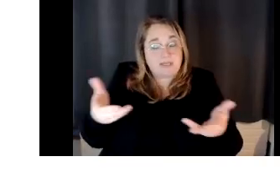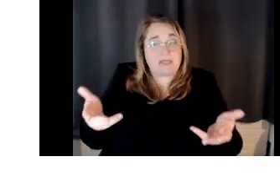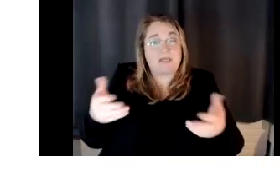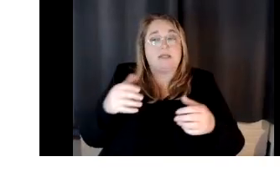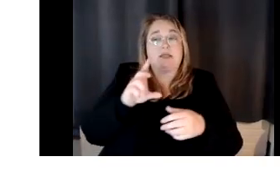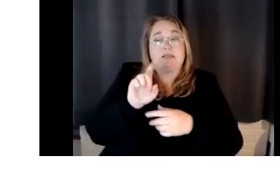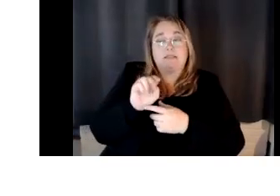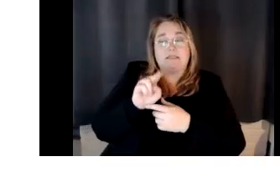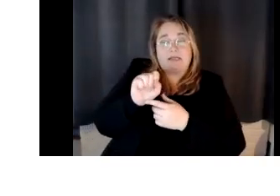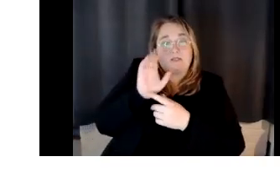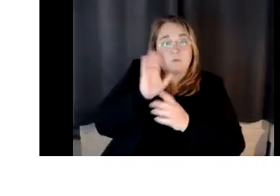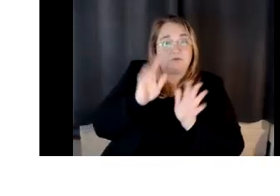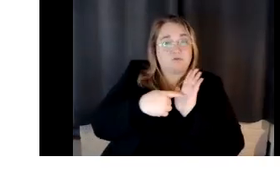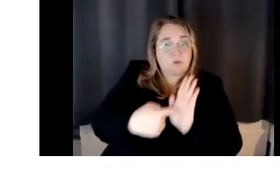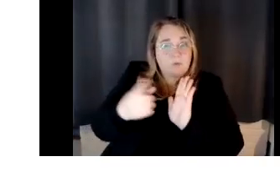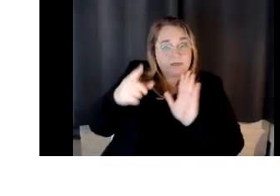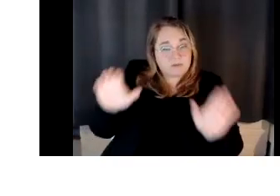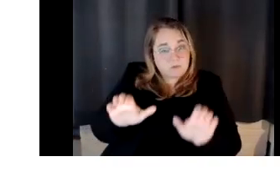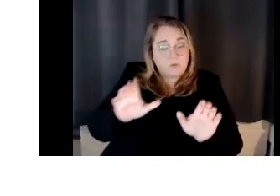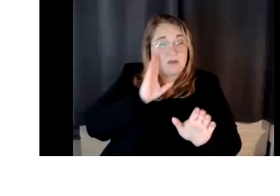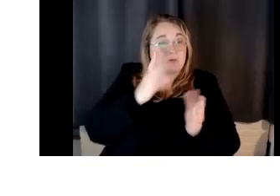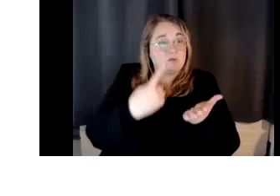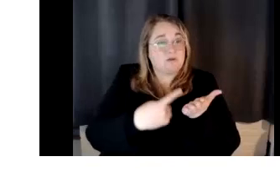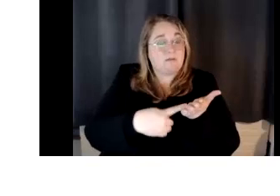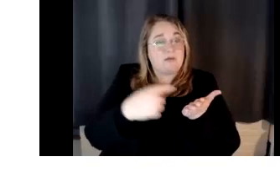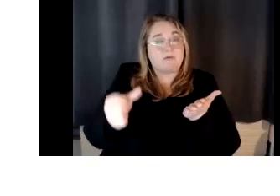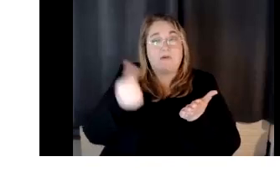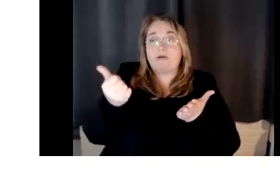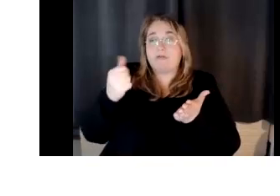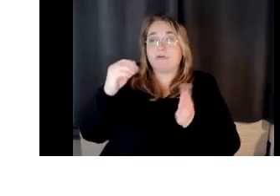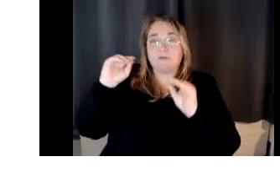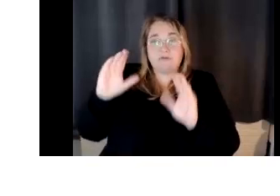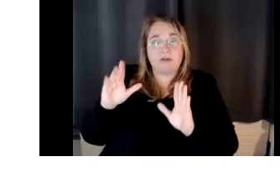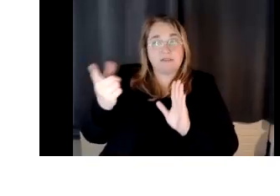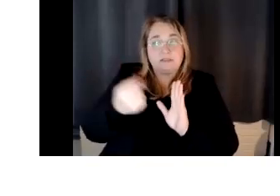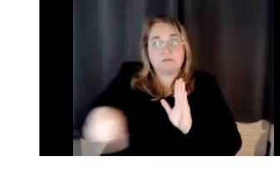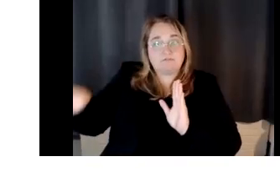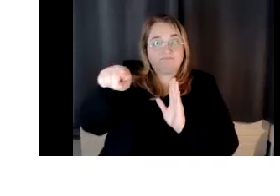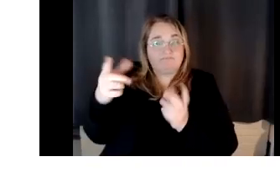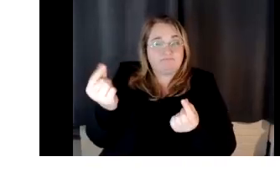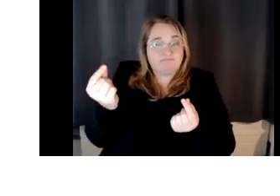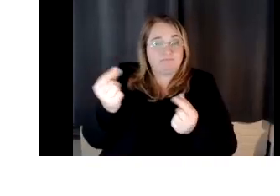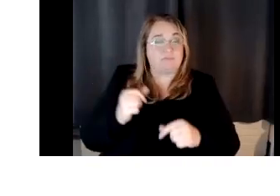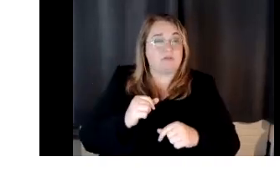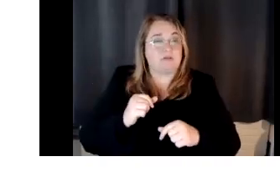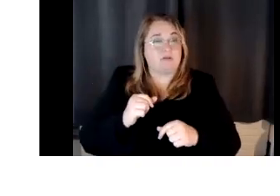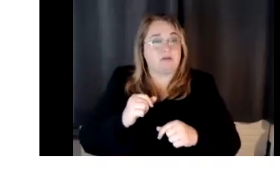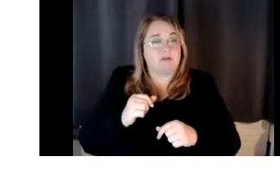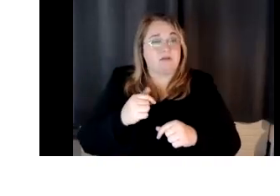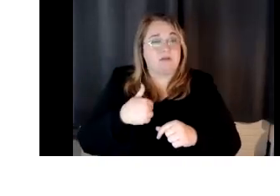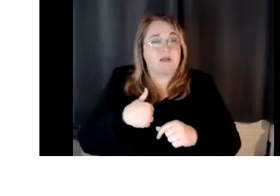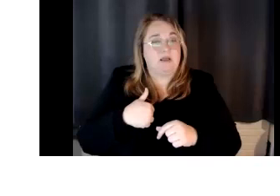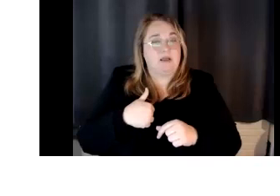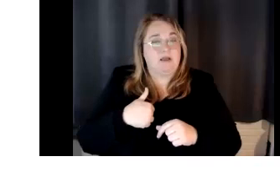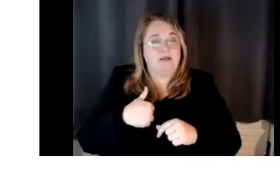doing. We're going to talk a little bit about what some of our other, um, faculty are doing. And, um, I didn't, uh, scan too